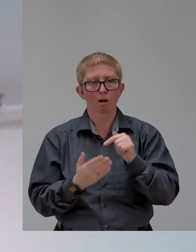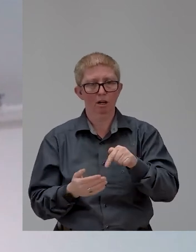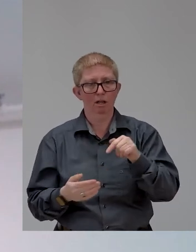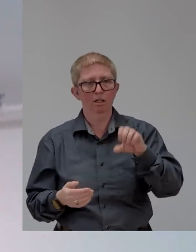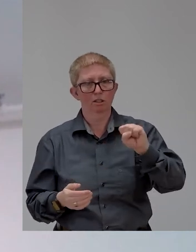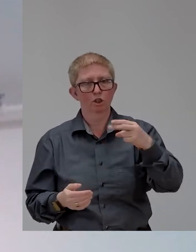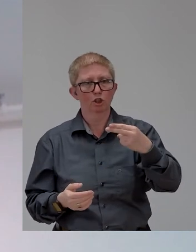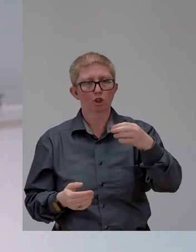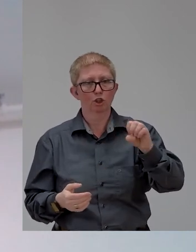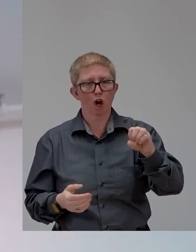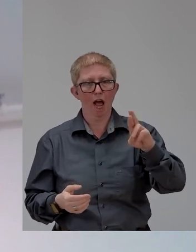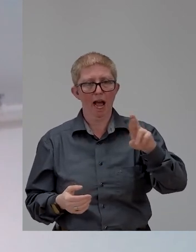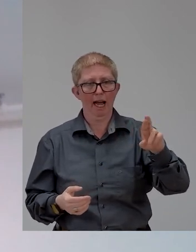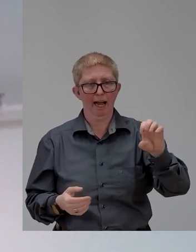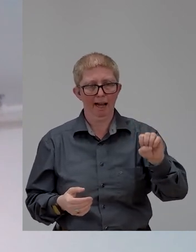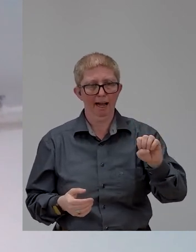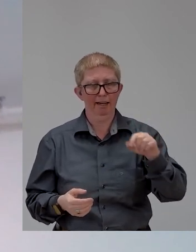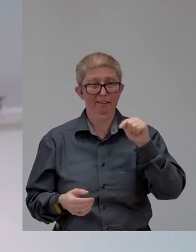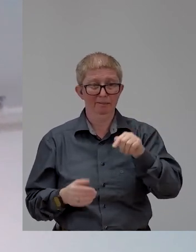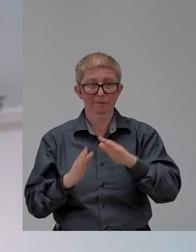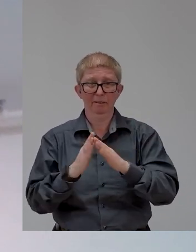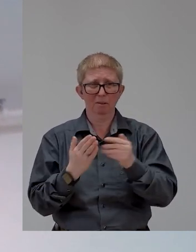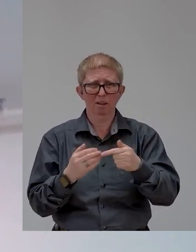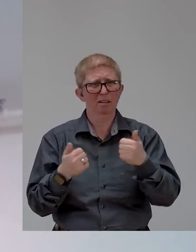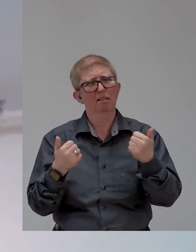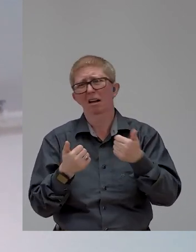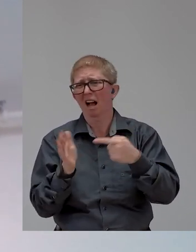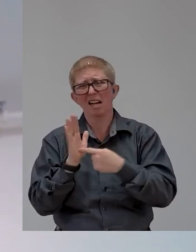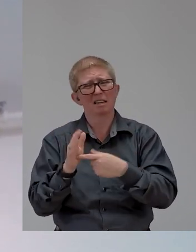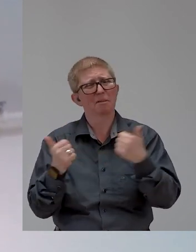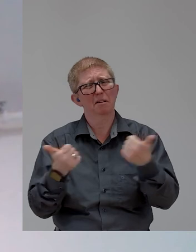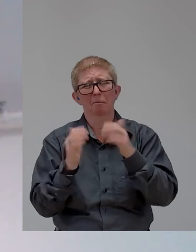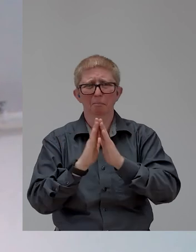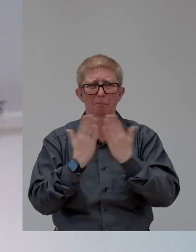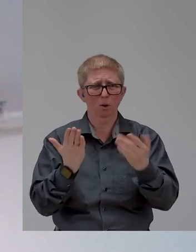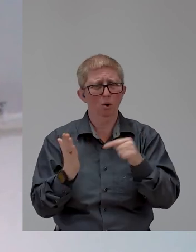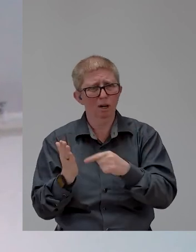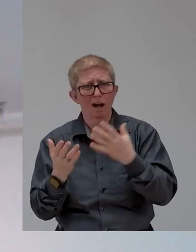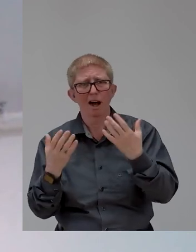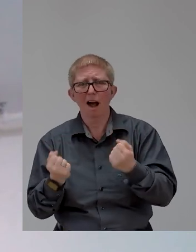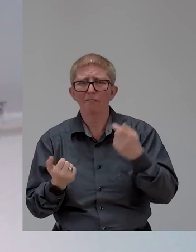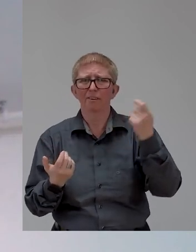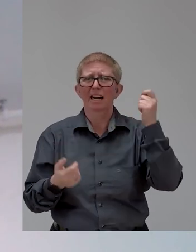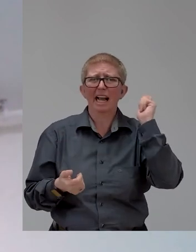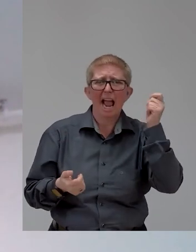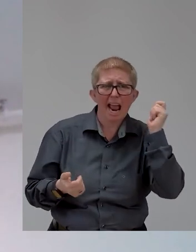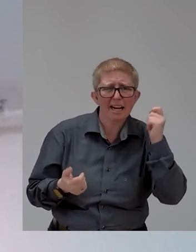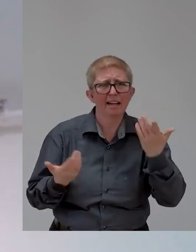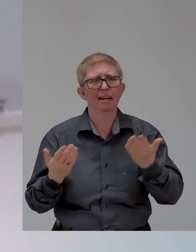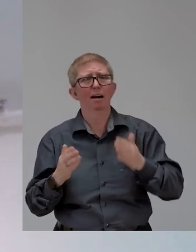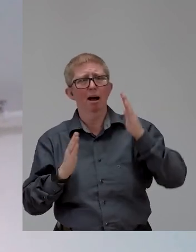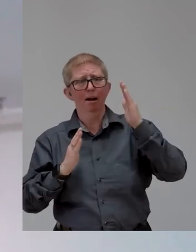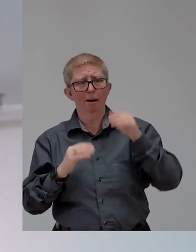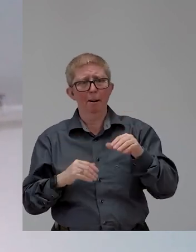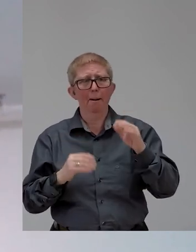education. Of course, there are country-level initiatives in Kenya, Morocco, and elsewhere that are supporting accessible education